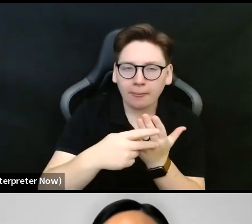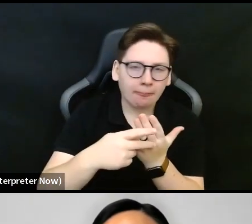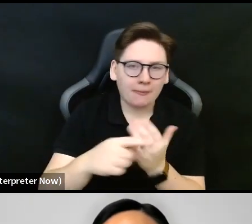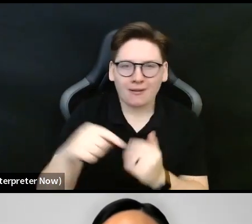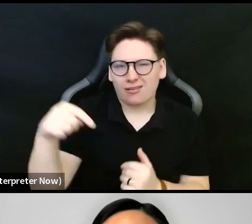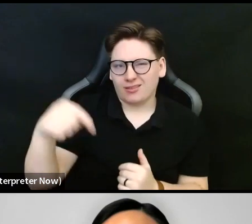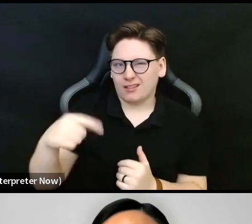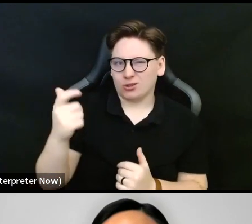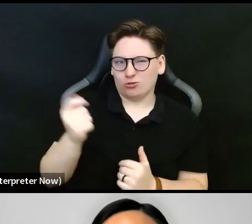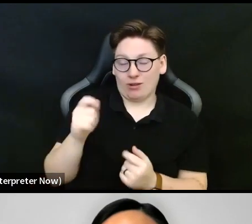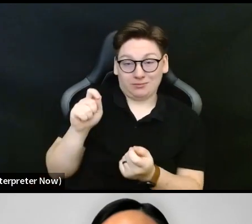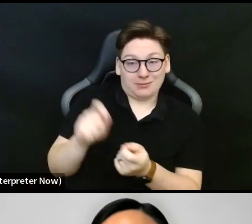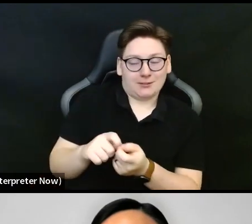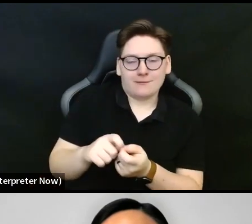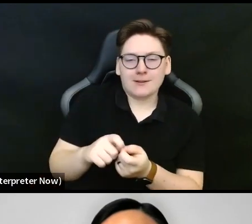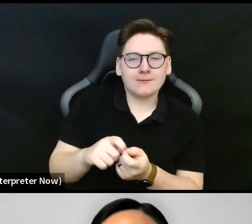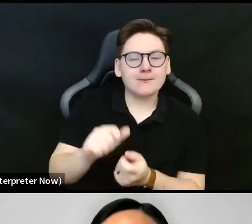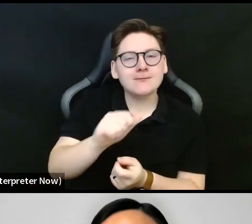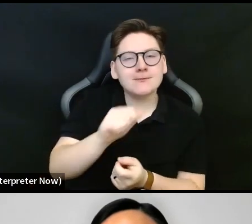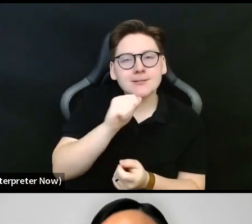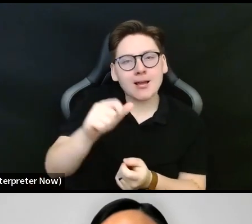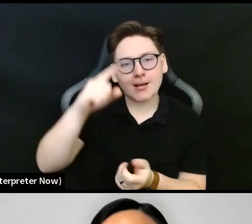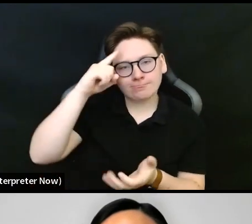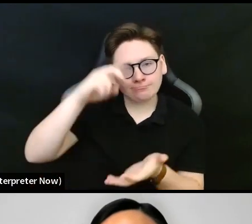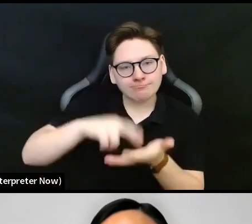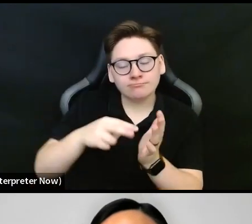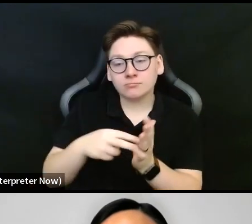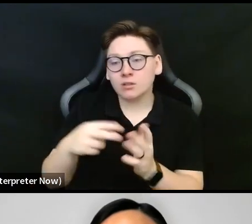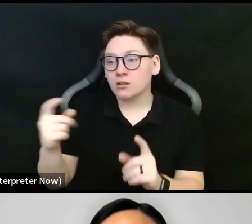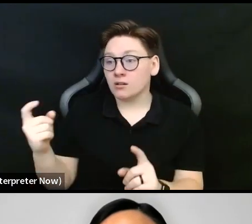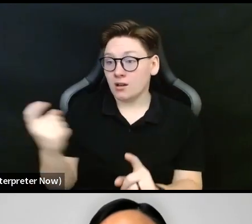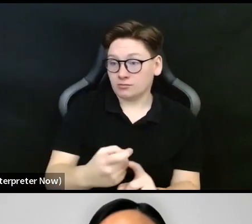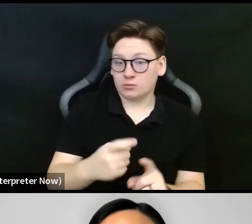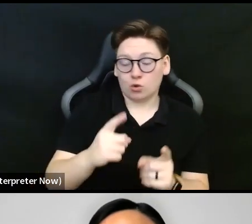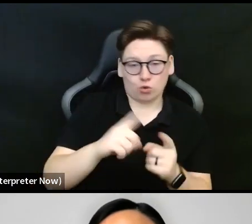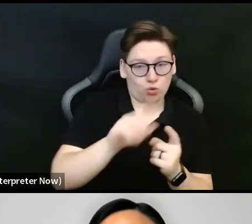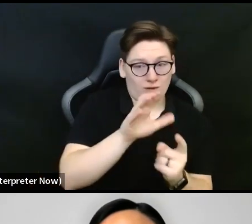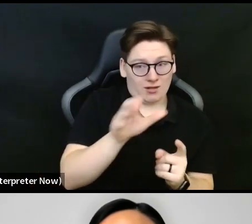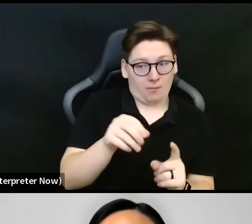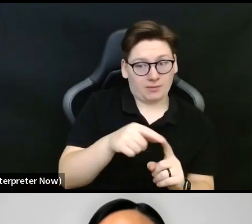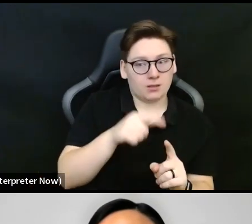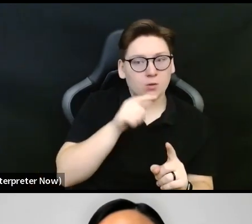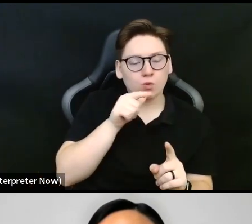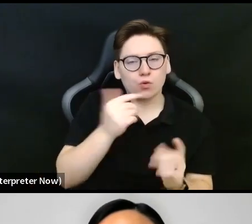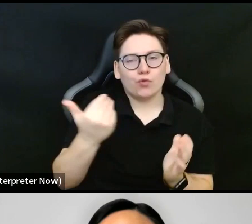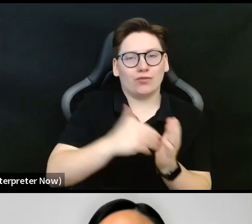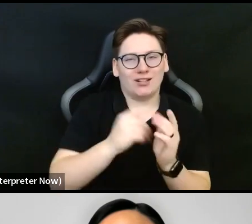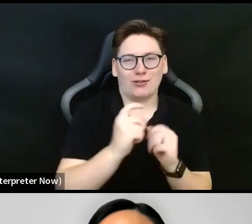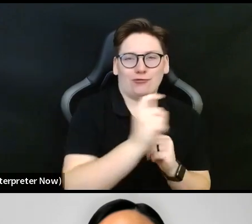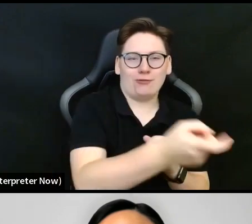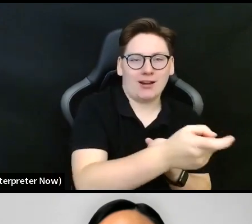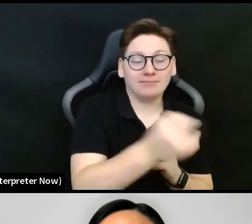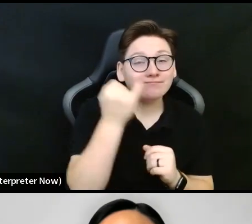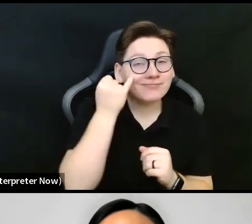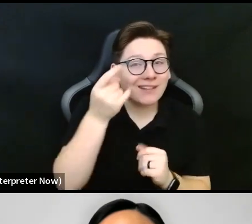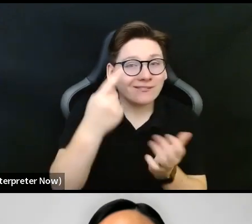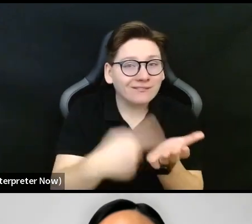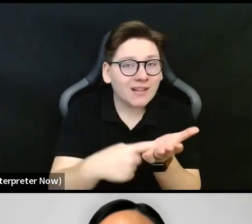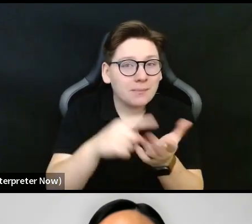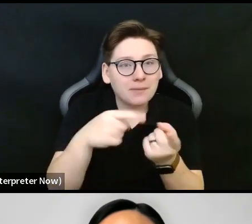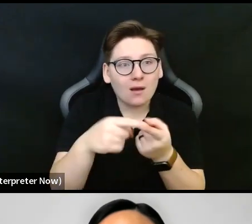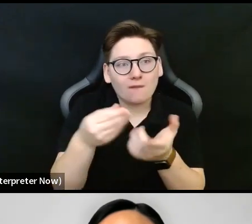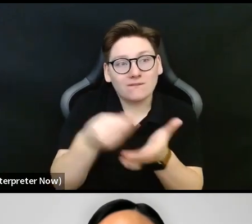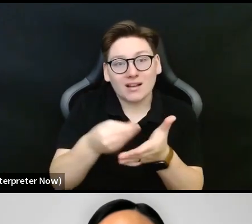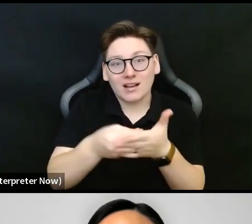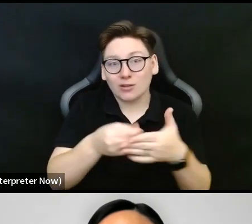not for re-granting. So if you're speaking about a financial award that's given to someone,